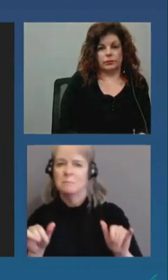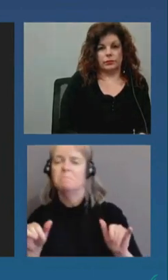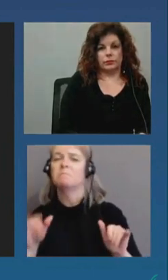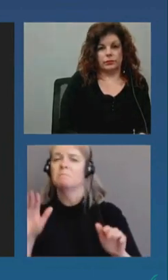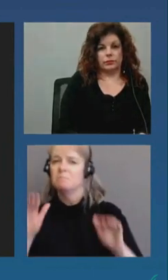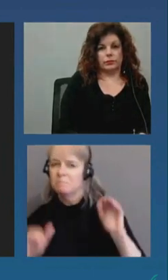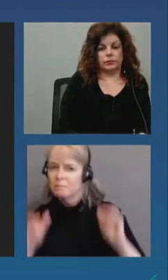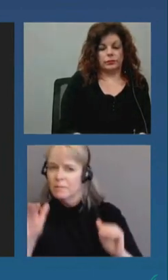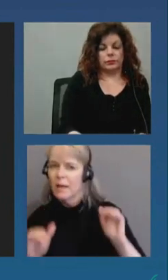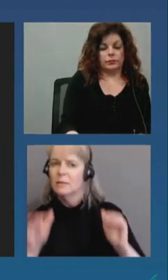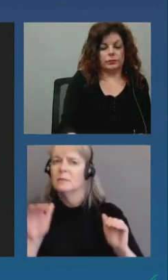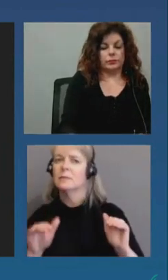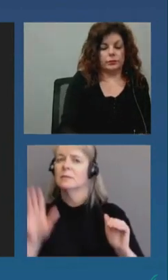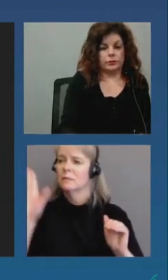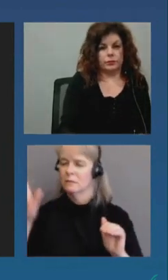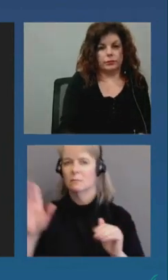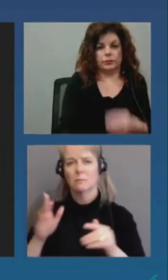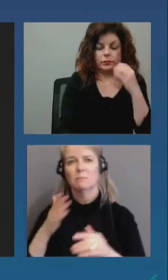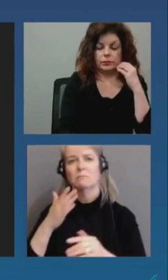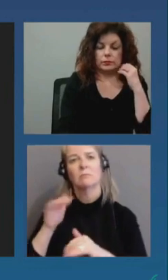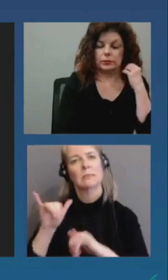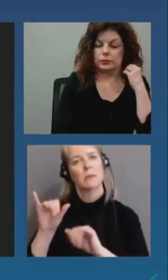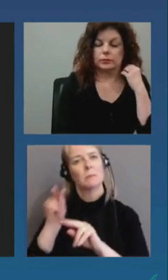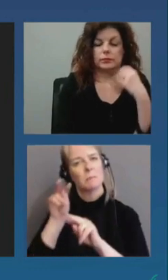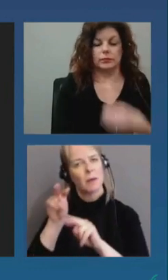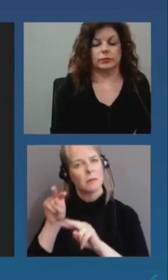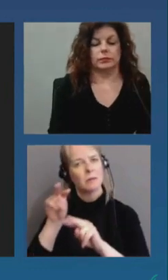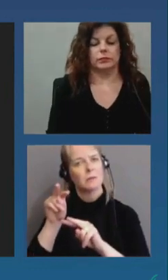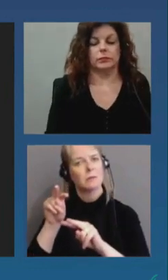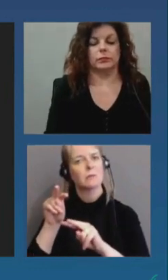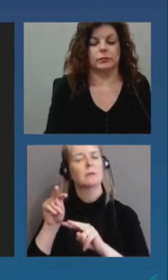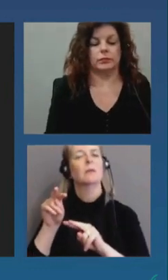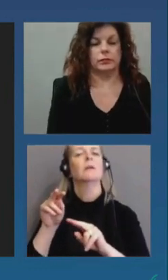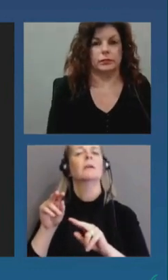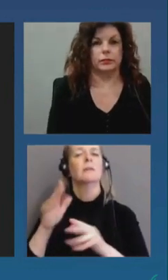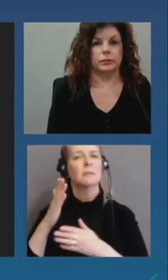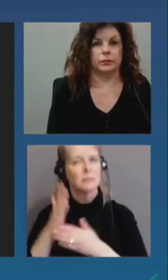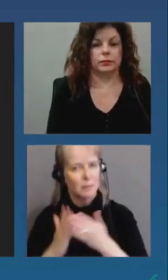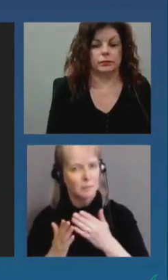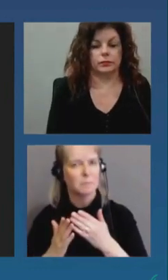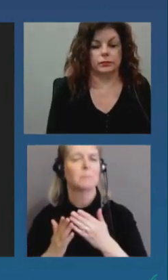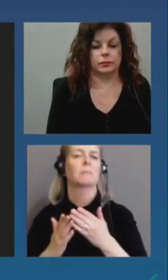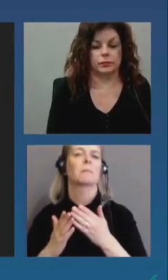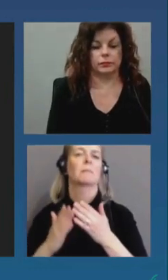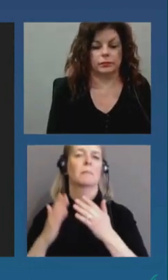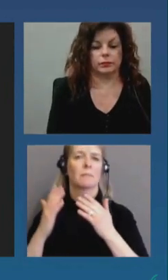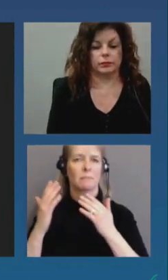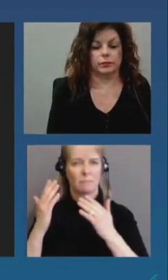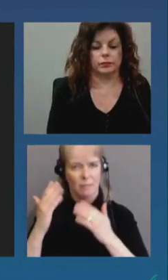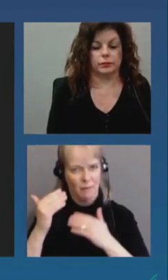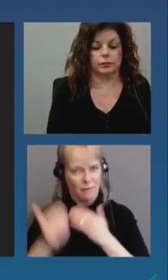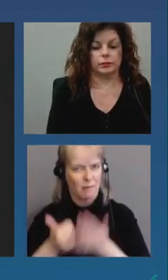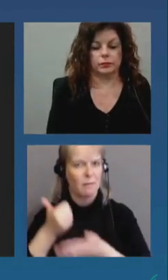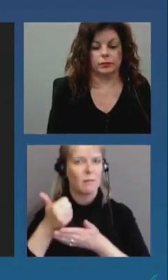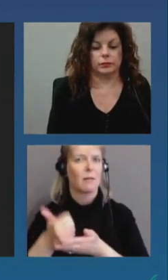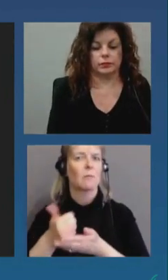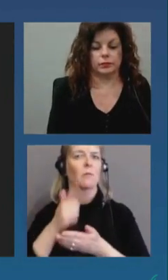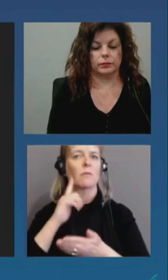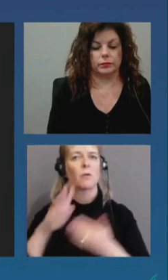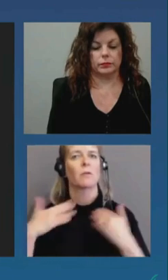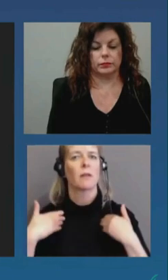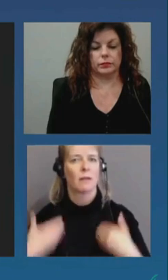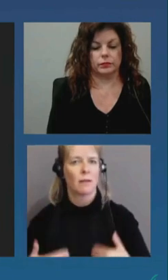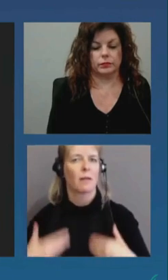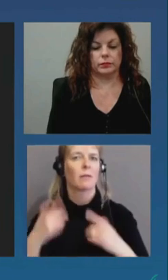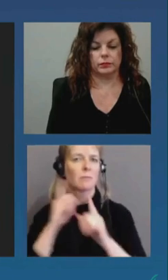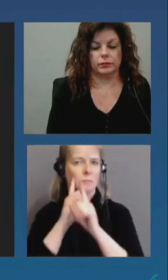the interprovincial borders to be able to achieve a measure of health outcomes around that extension. We'll continue to evaluate